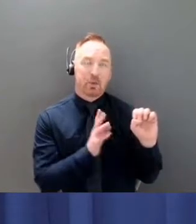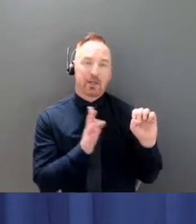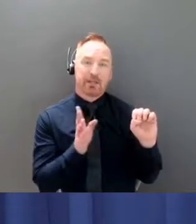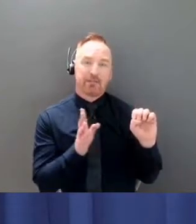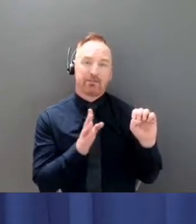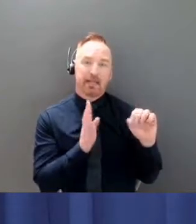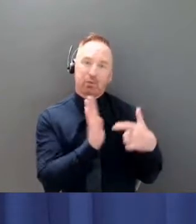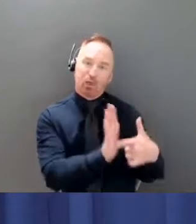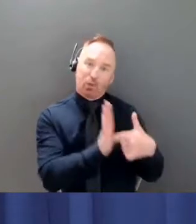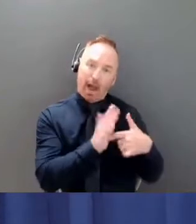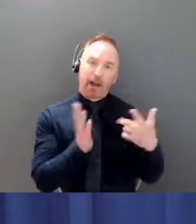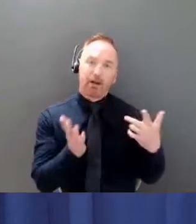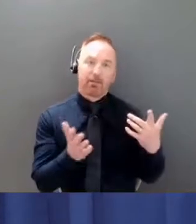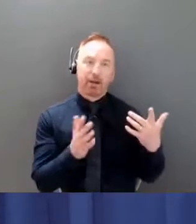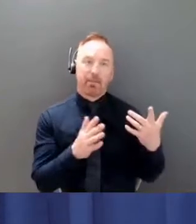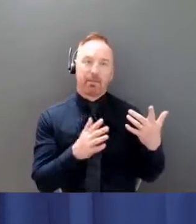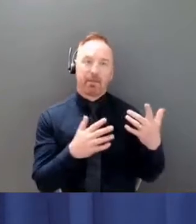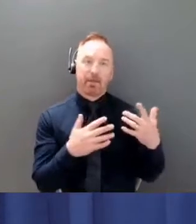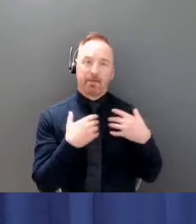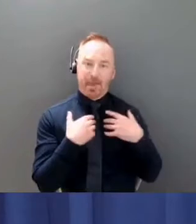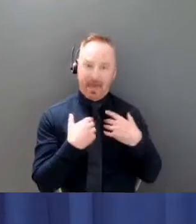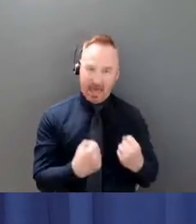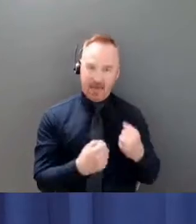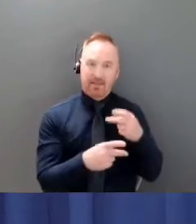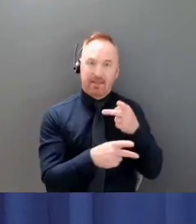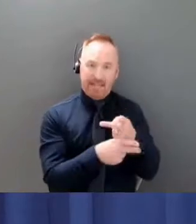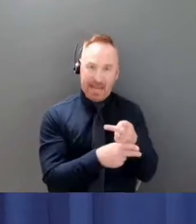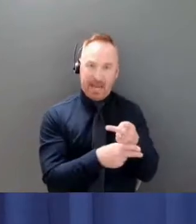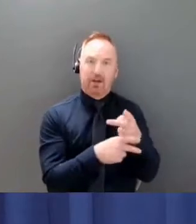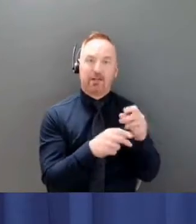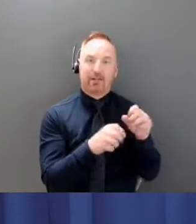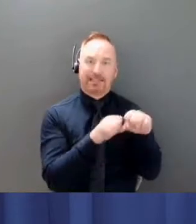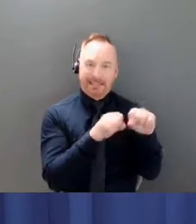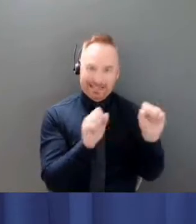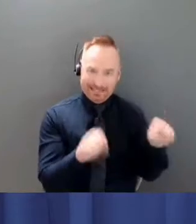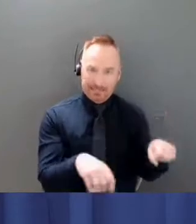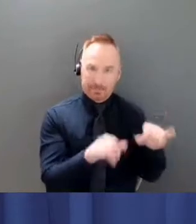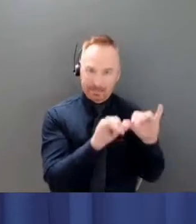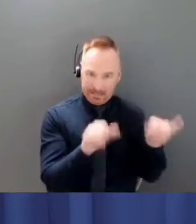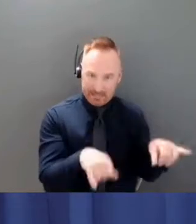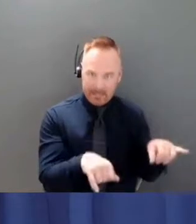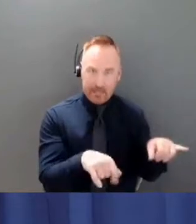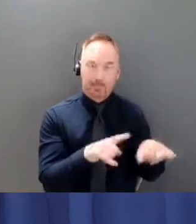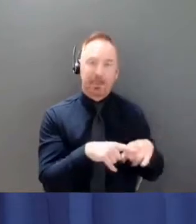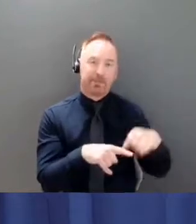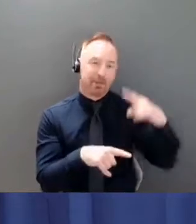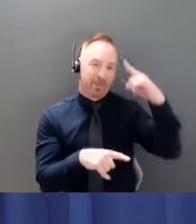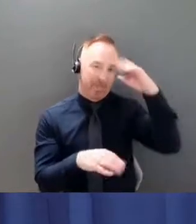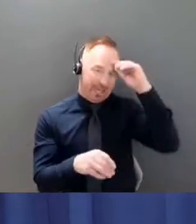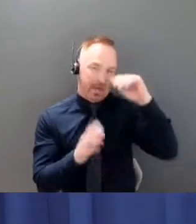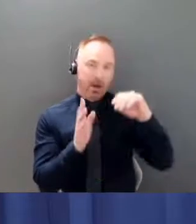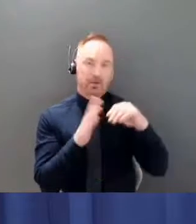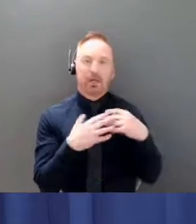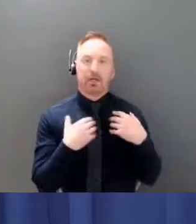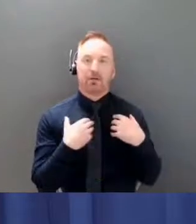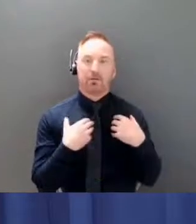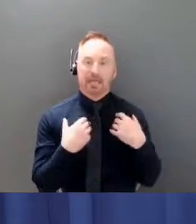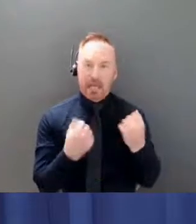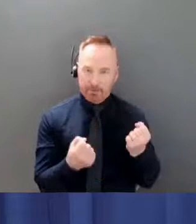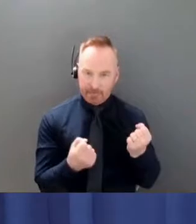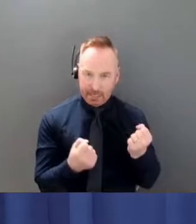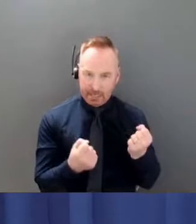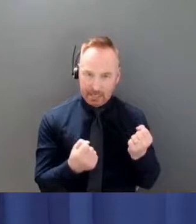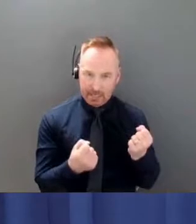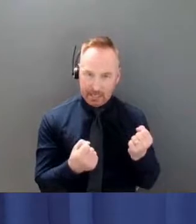after a few weeks. But then you think about, well, what does recovery take? And so the impacts, I think, are so multiple.